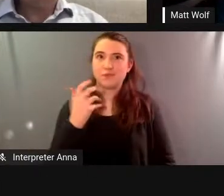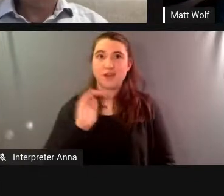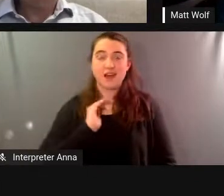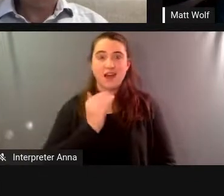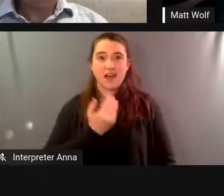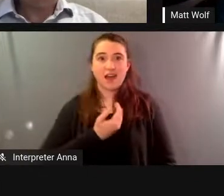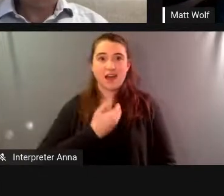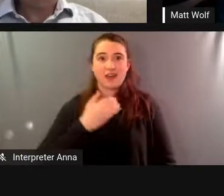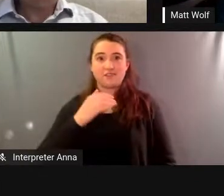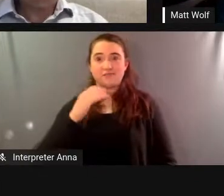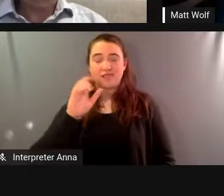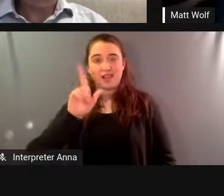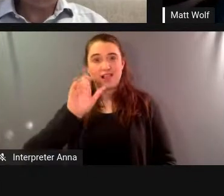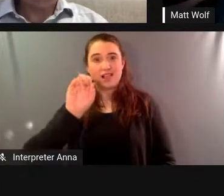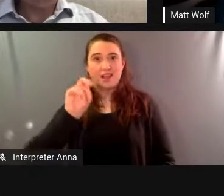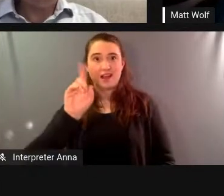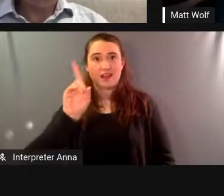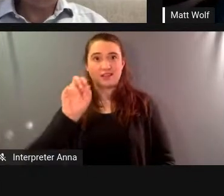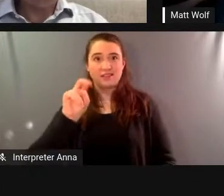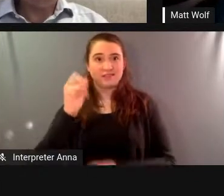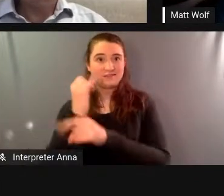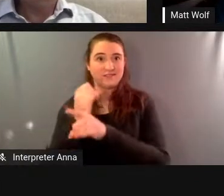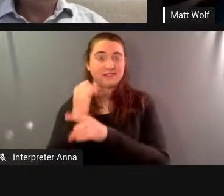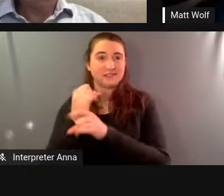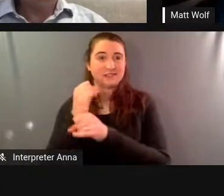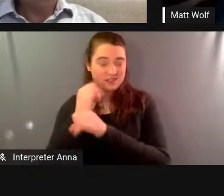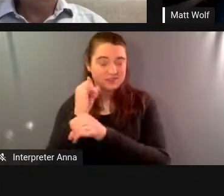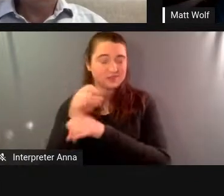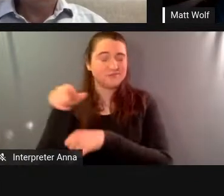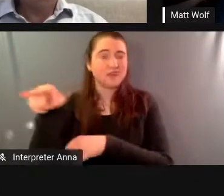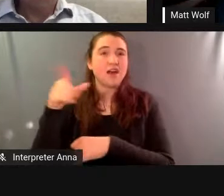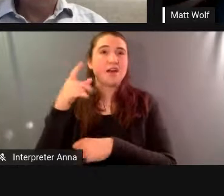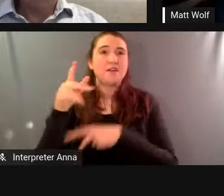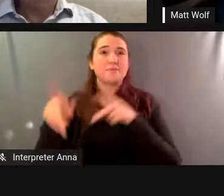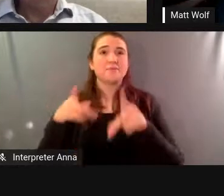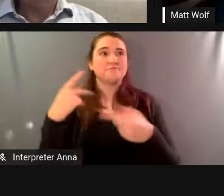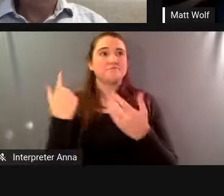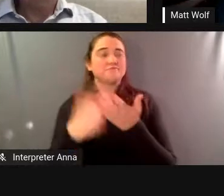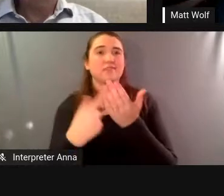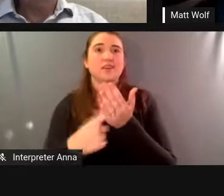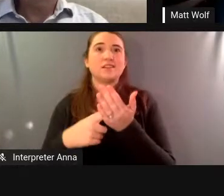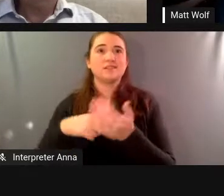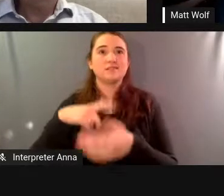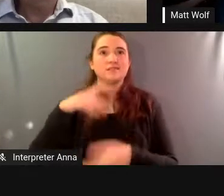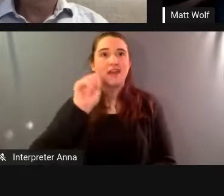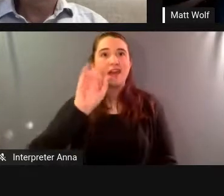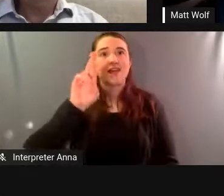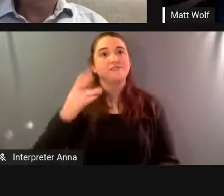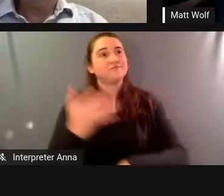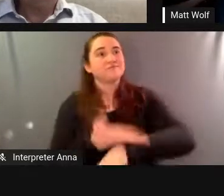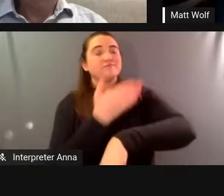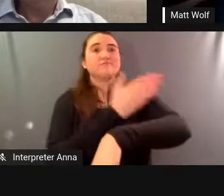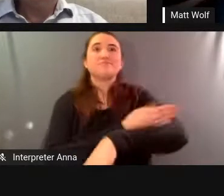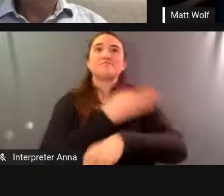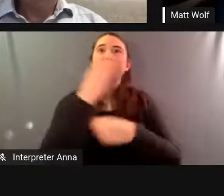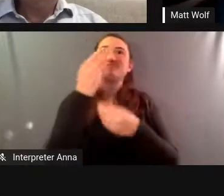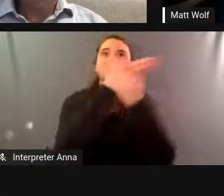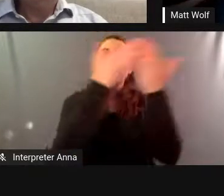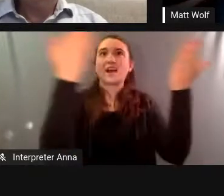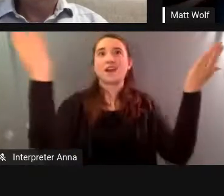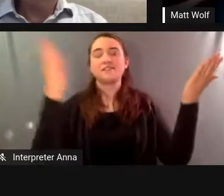and people there are talking about how london air is improving and skies are blue and